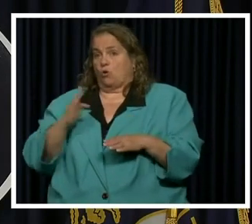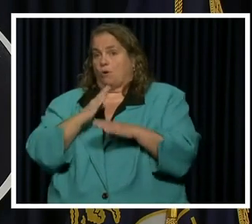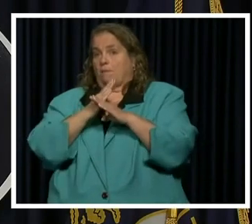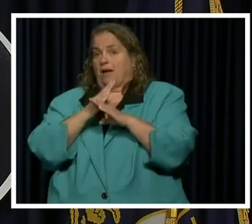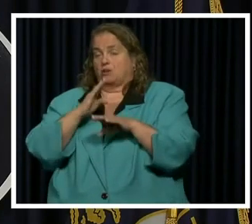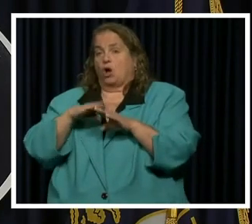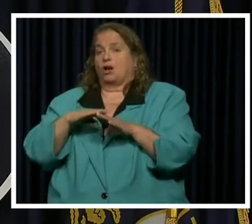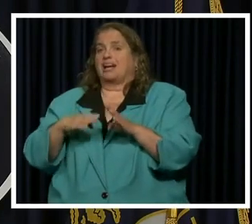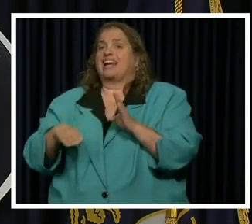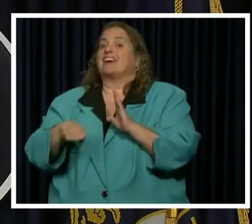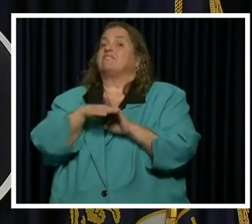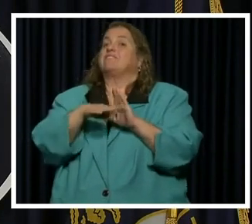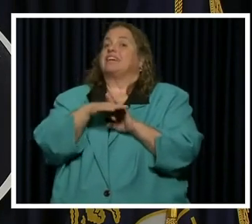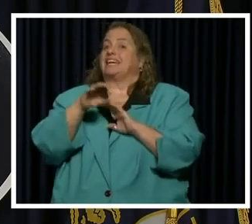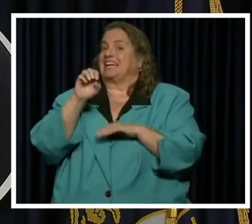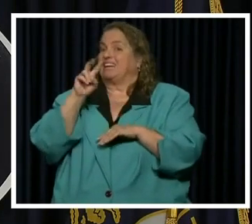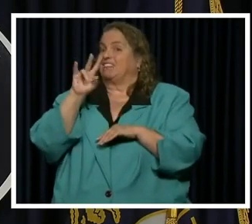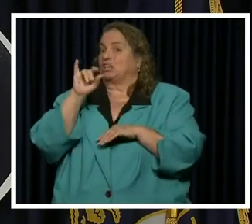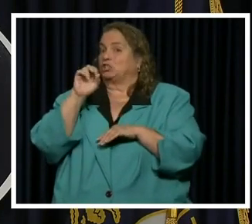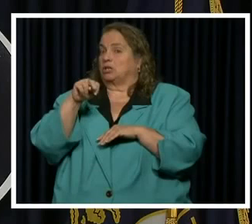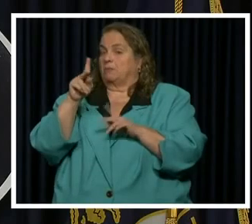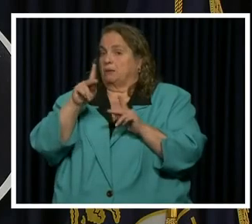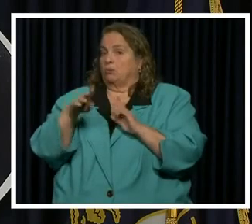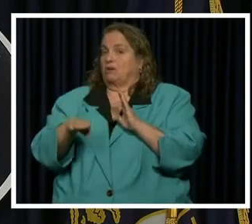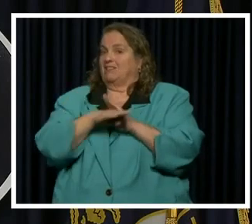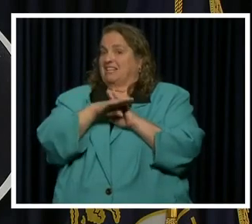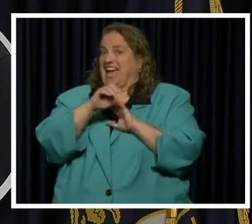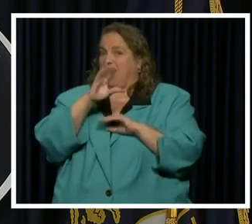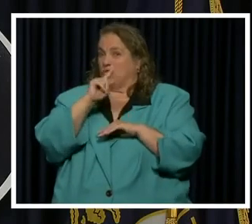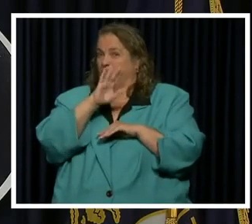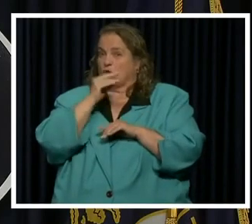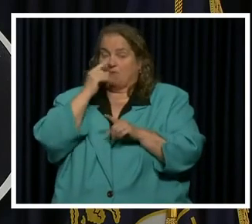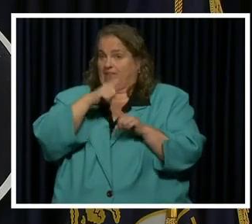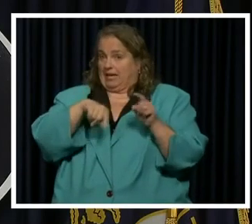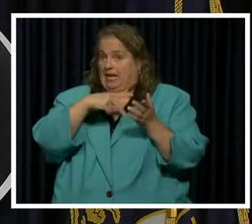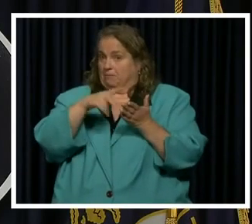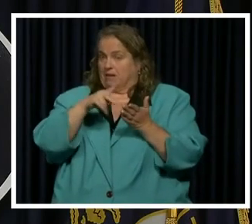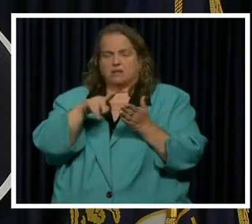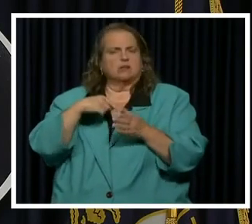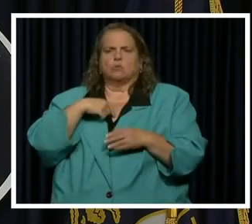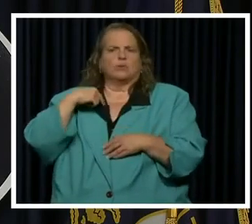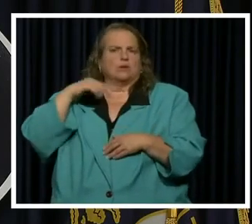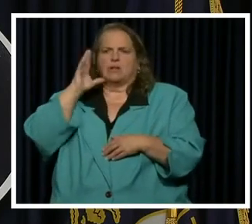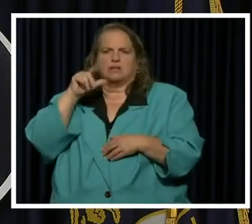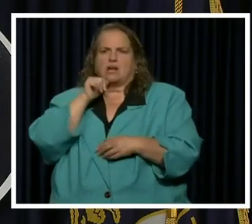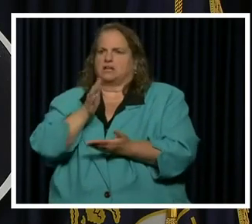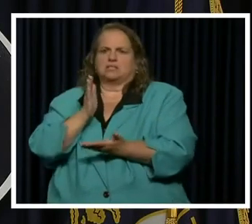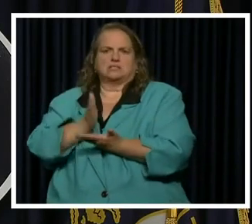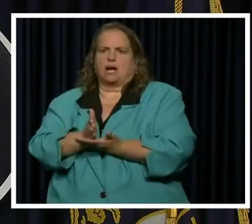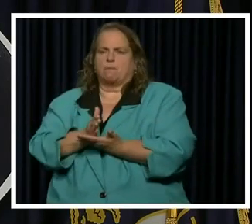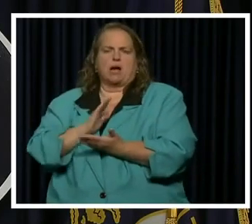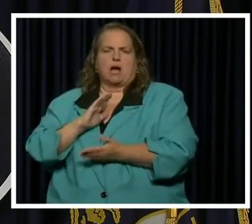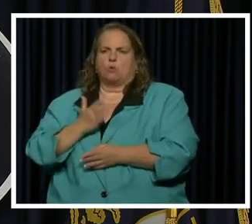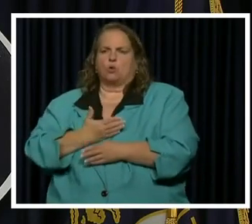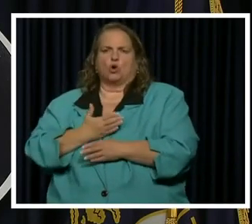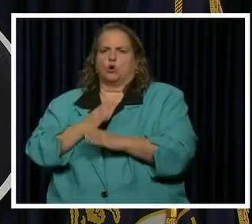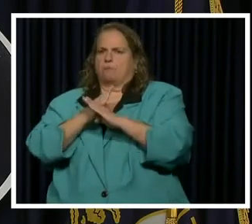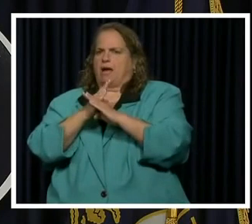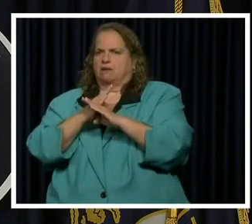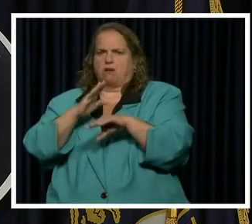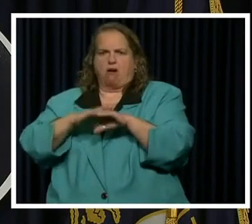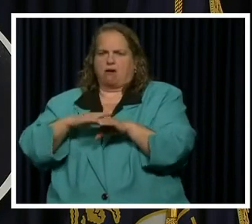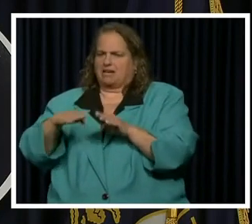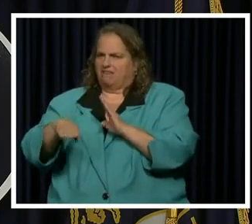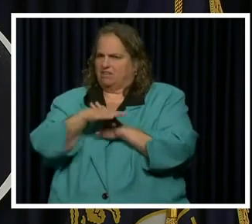Well, the we are not going to let up on our ban on evictions. Certainly in the next couple weeks,